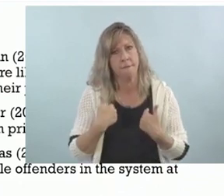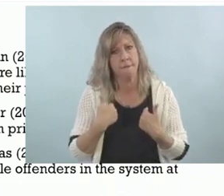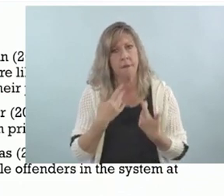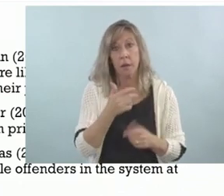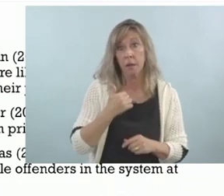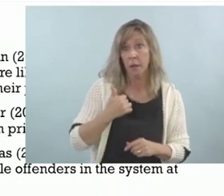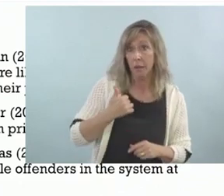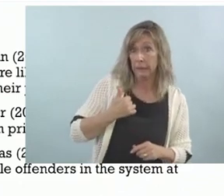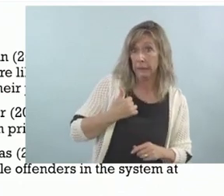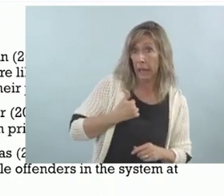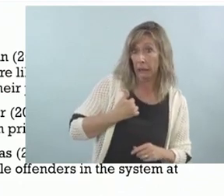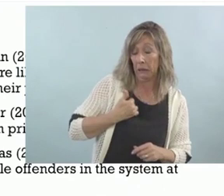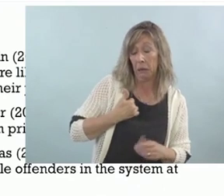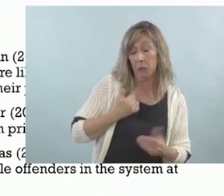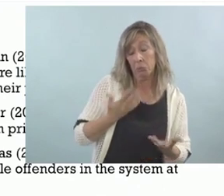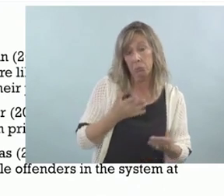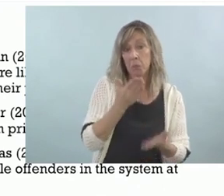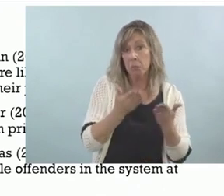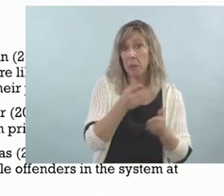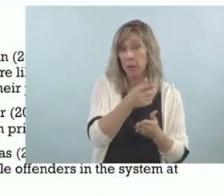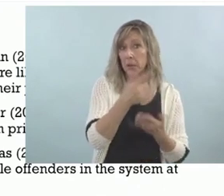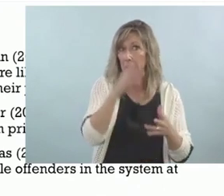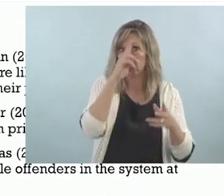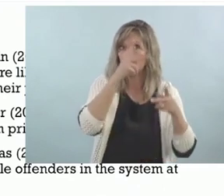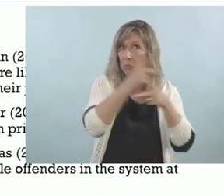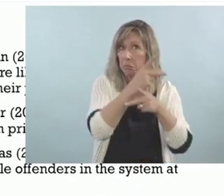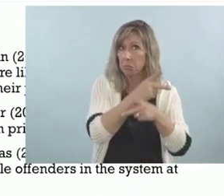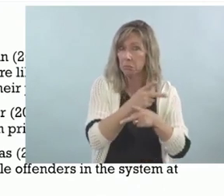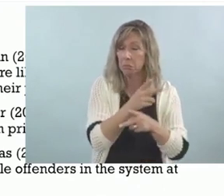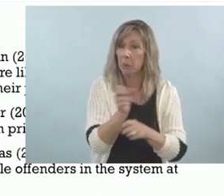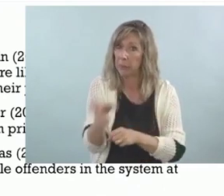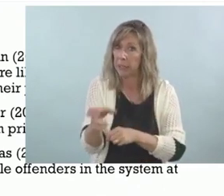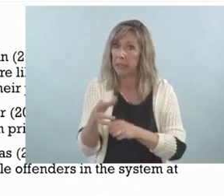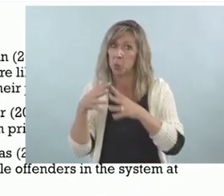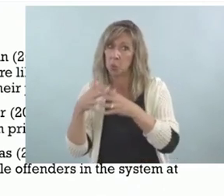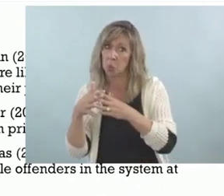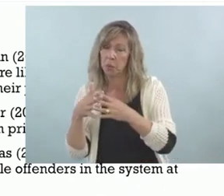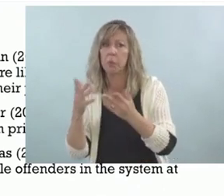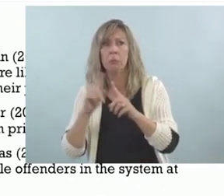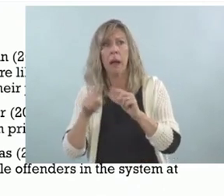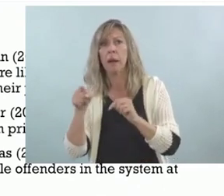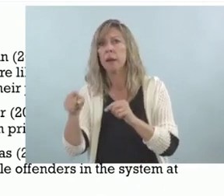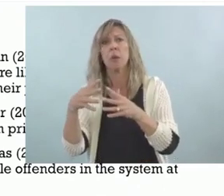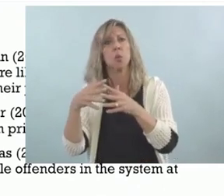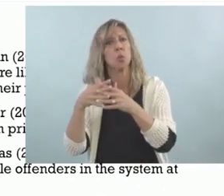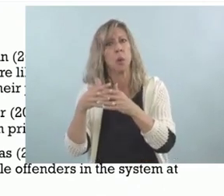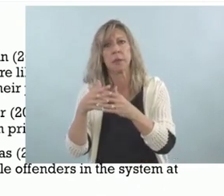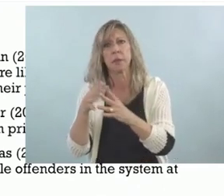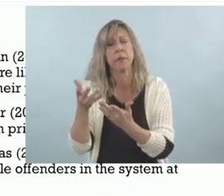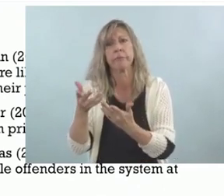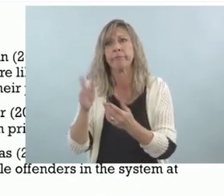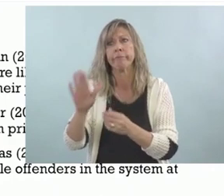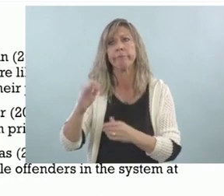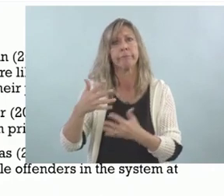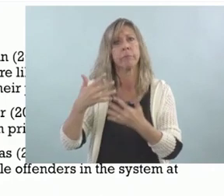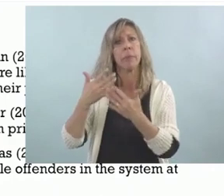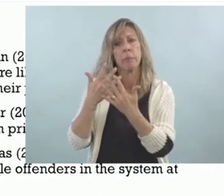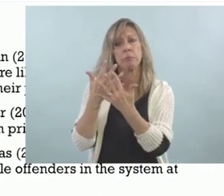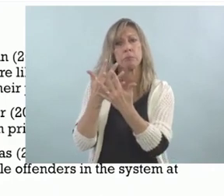probably much more ahead of the United States. But United States prison systems are pretty, well,